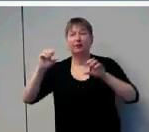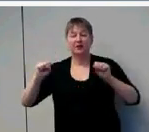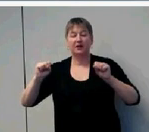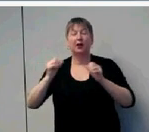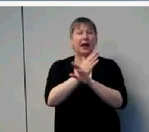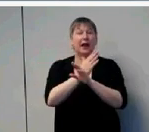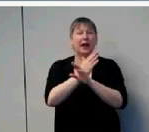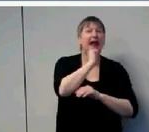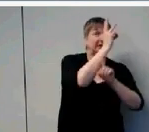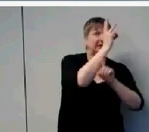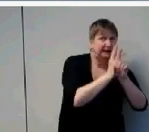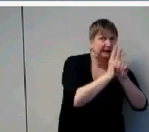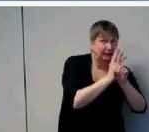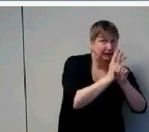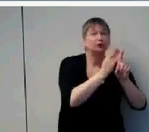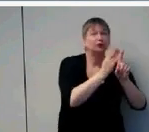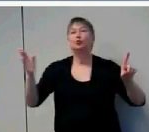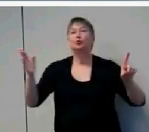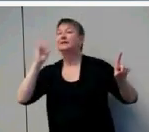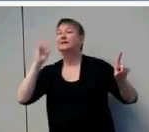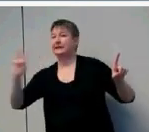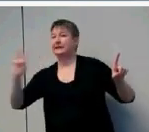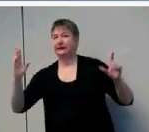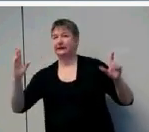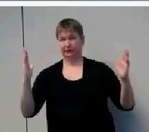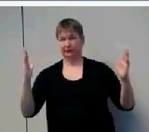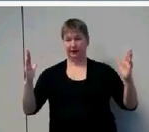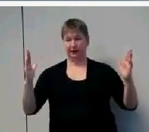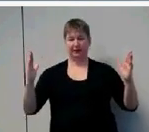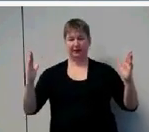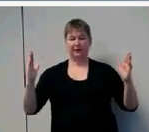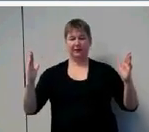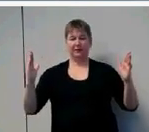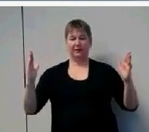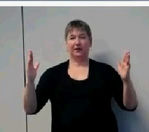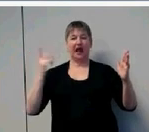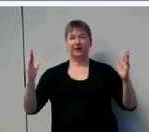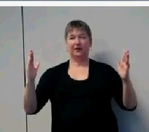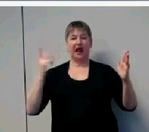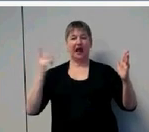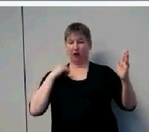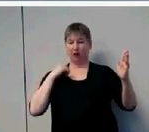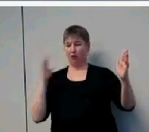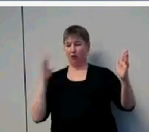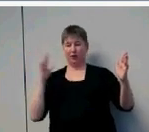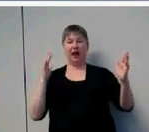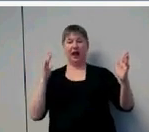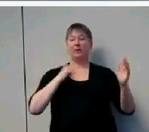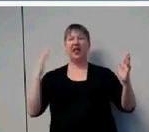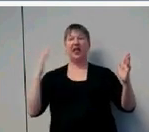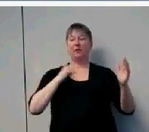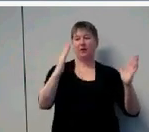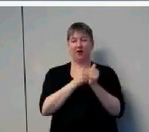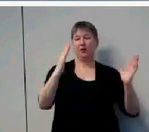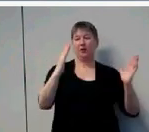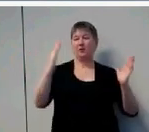months and six years of age. And wherever they entered on that timeline, they moved forward for three